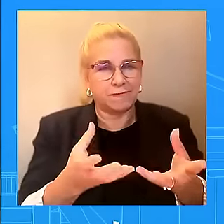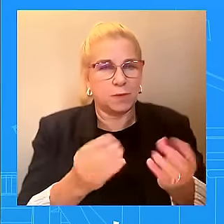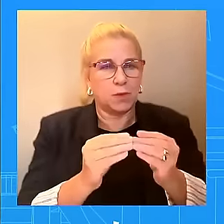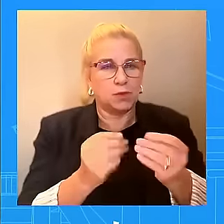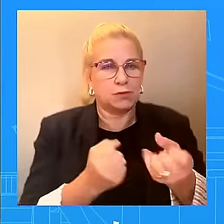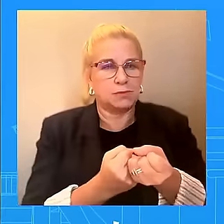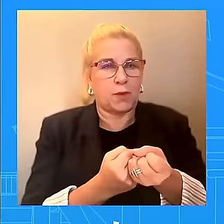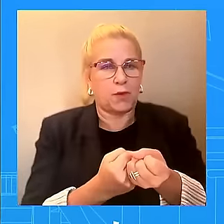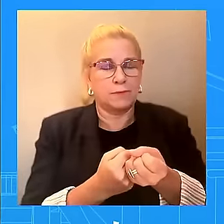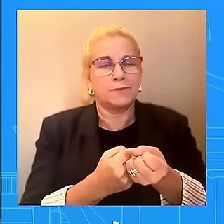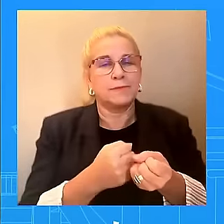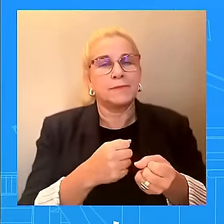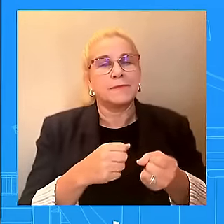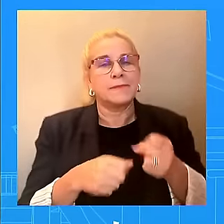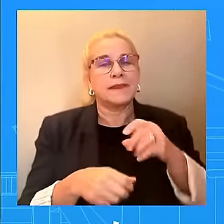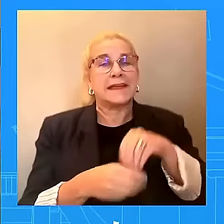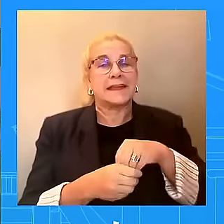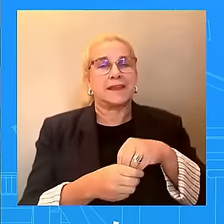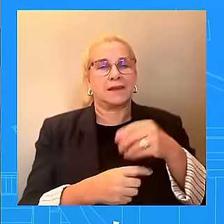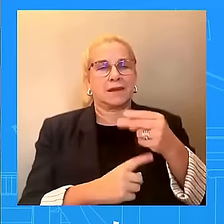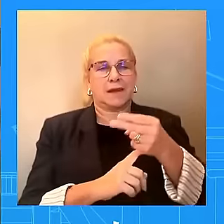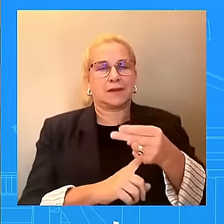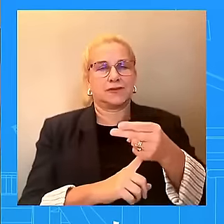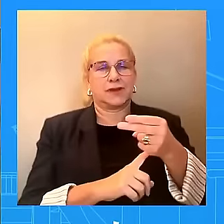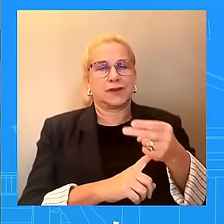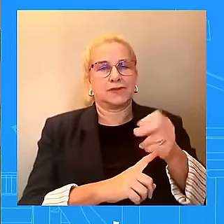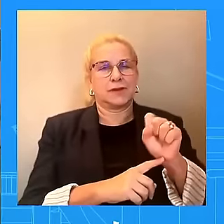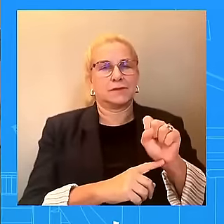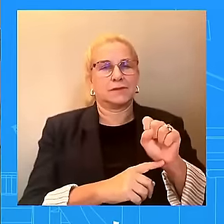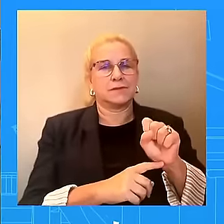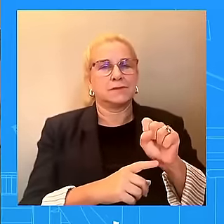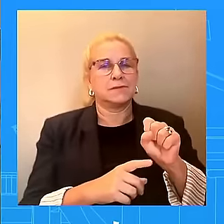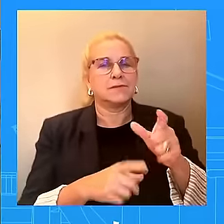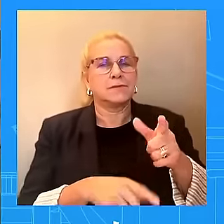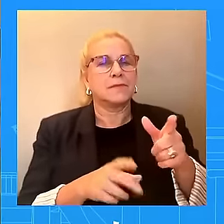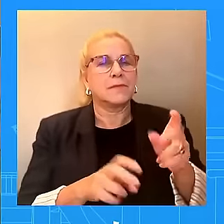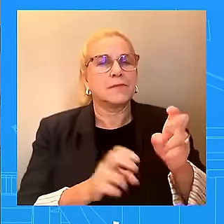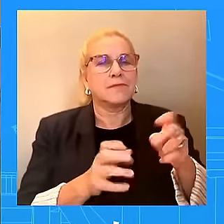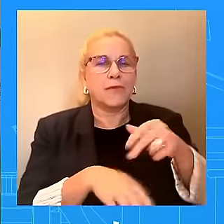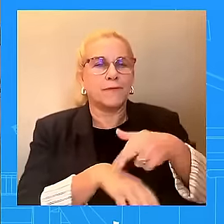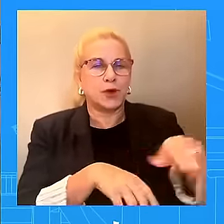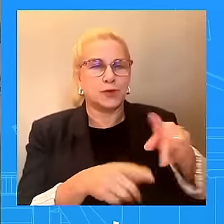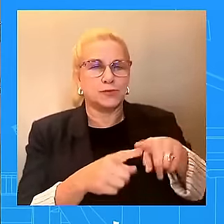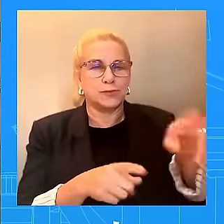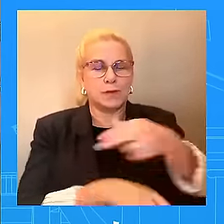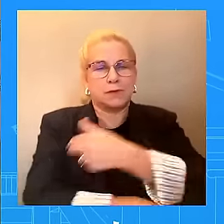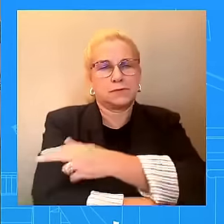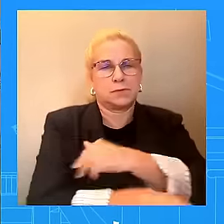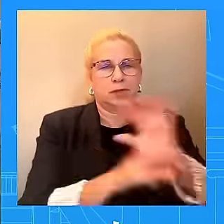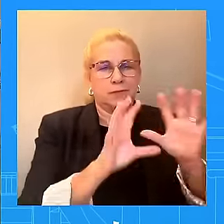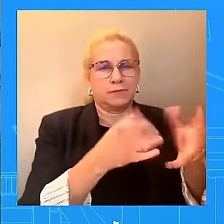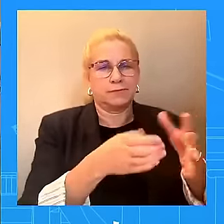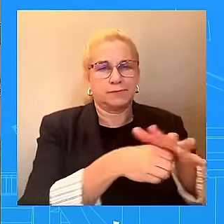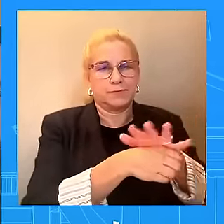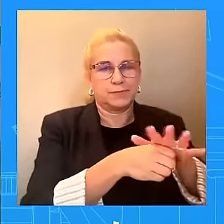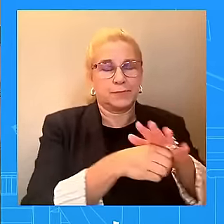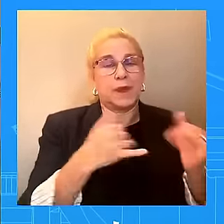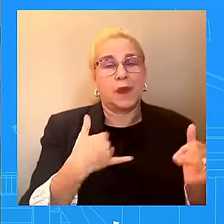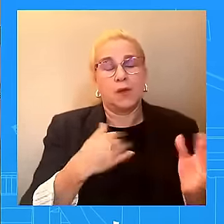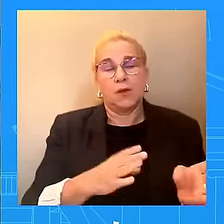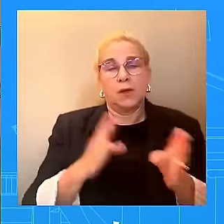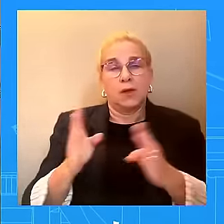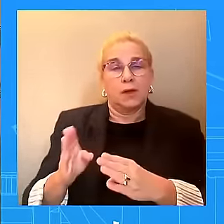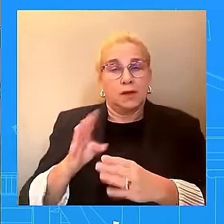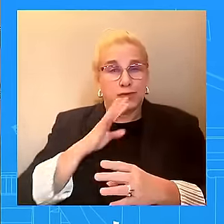So I would refer you to them. And on the storms that are coming and also on Halloween, Florida and Georgia both have voter registration